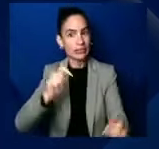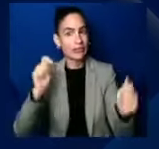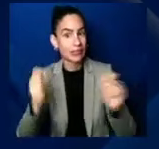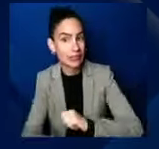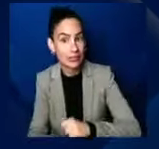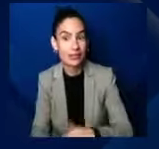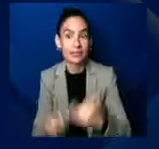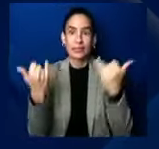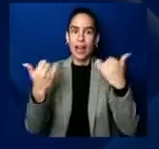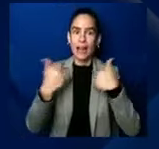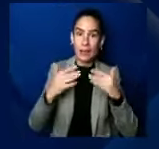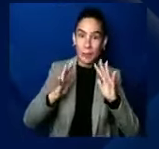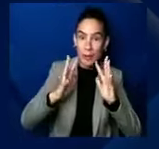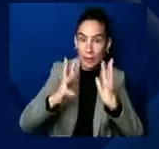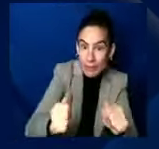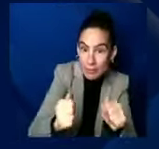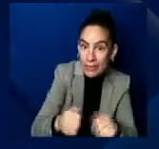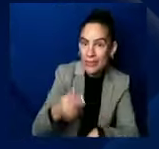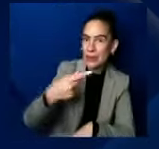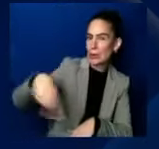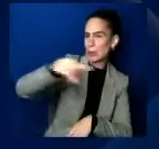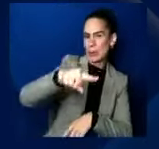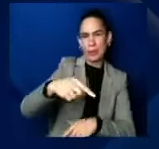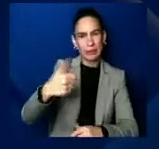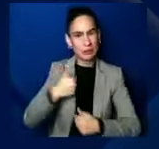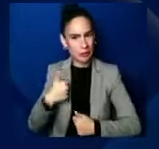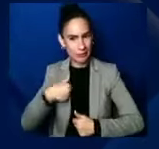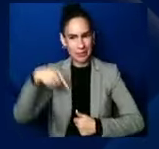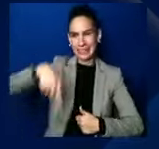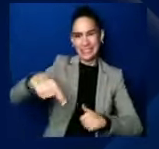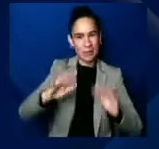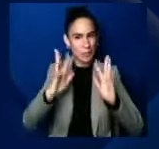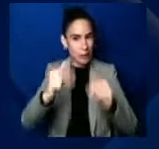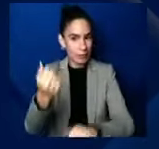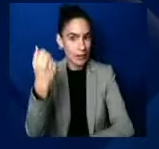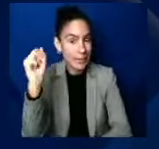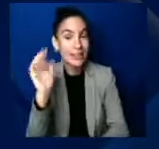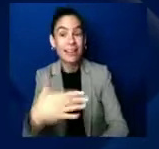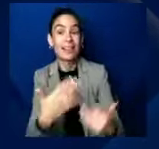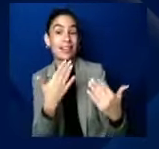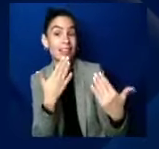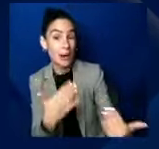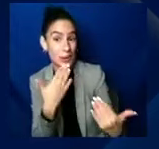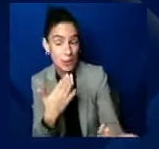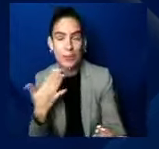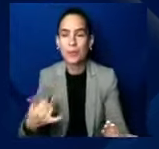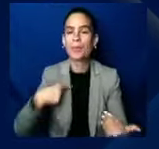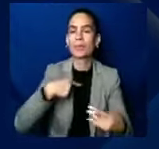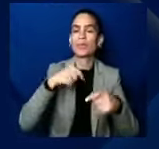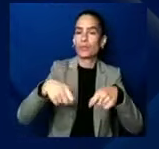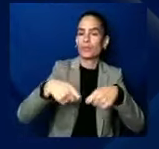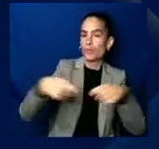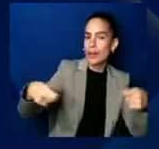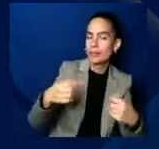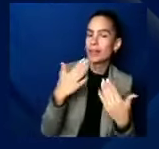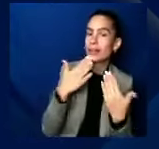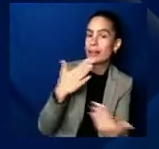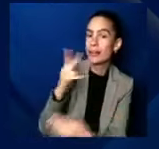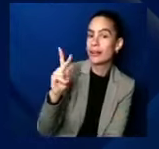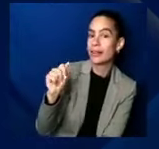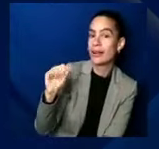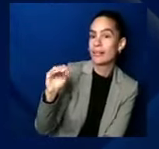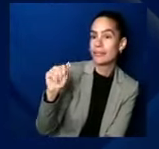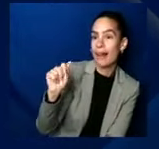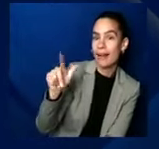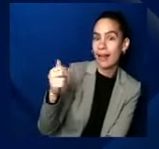movement. I want to thank you. I want to wrap up just by saying, uh, again, thank you, Kamala Harris for showing the truth on this in the, in the, in the Senate